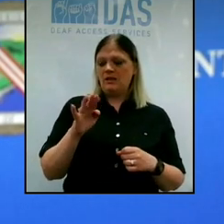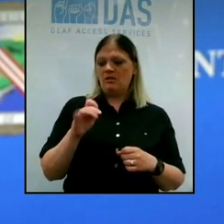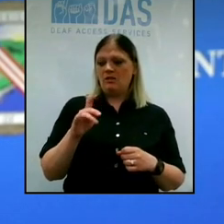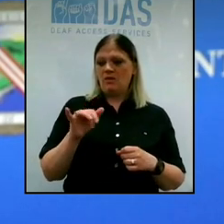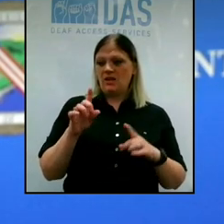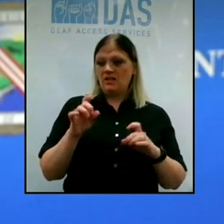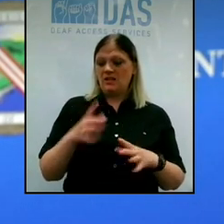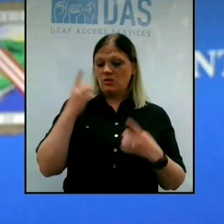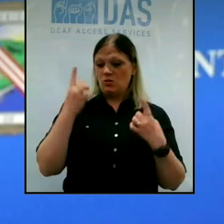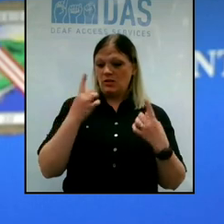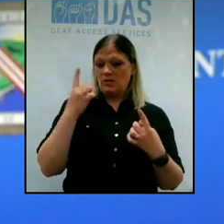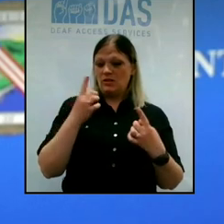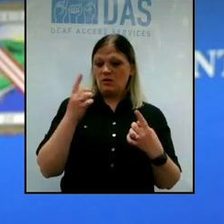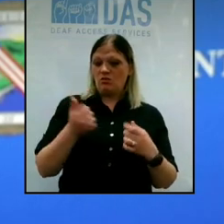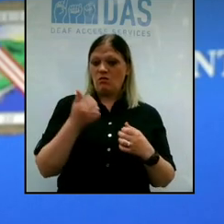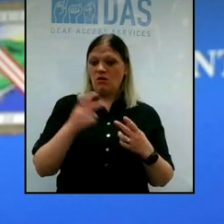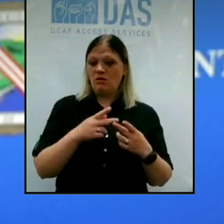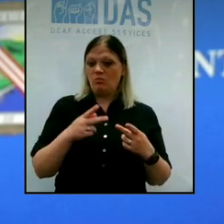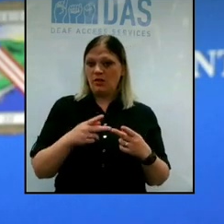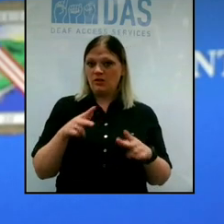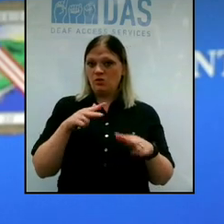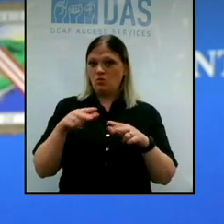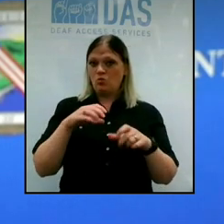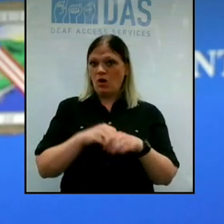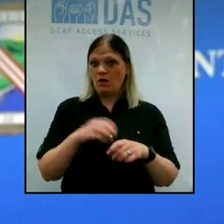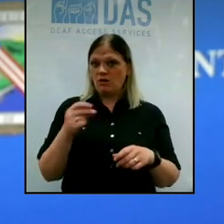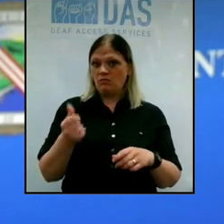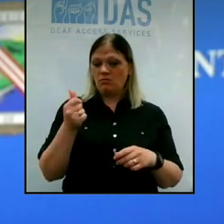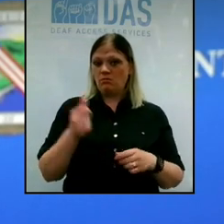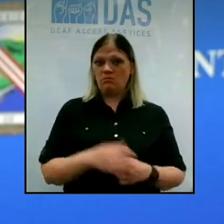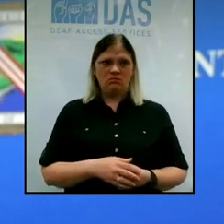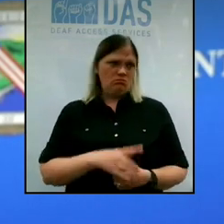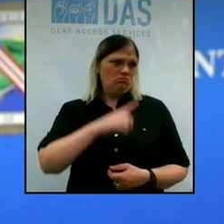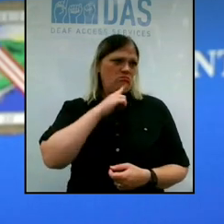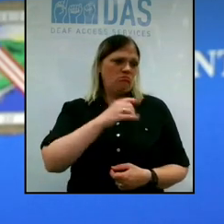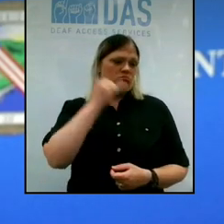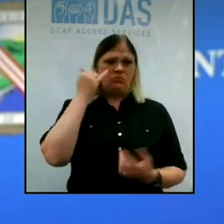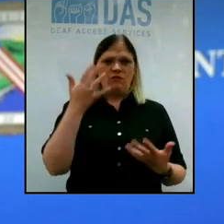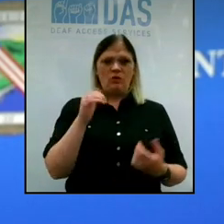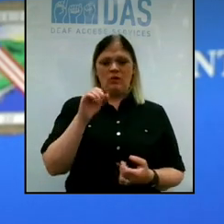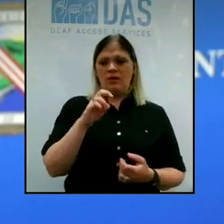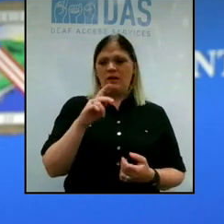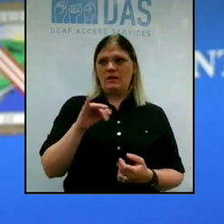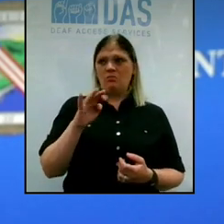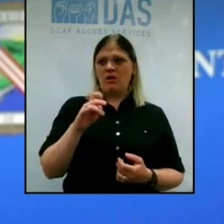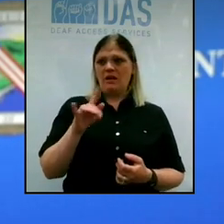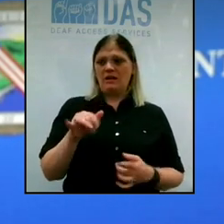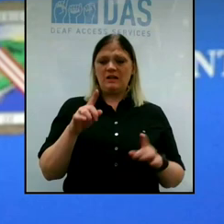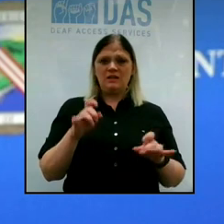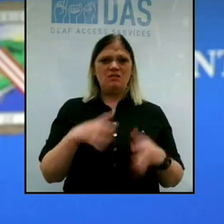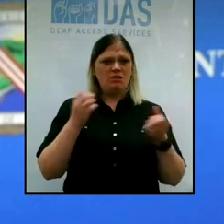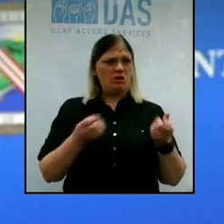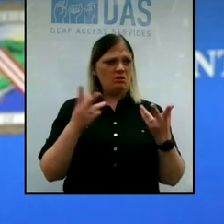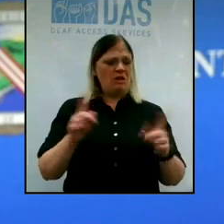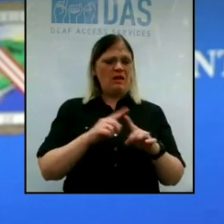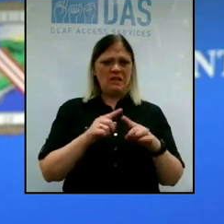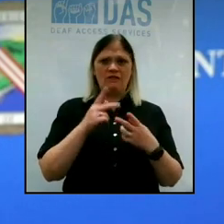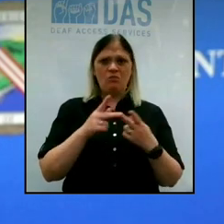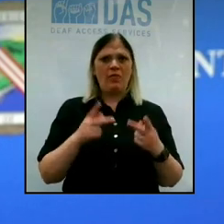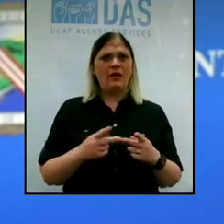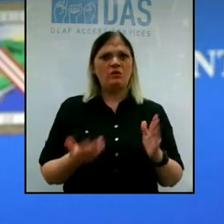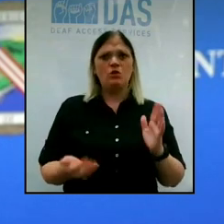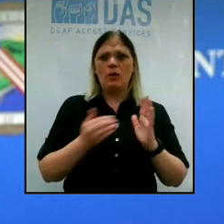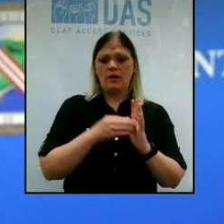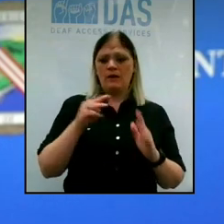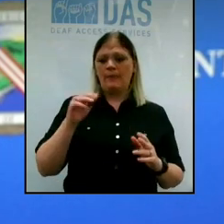consider alternatives where they could actually walk in and get tested right away? Sure. If you want to get an antibody test, there are lots of testing sites. And again,